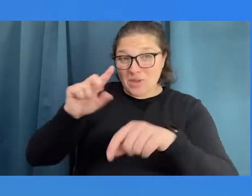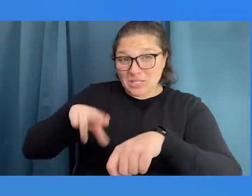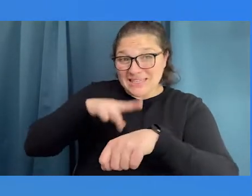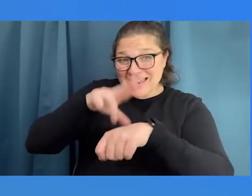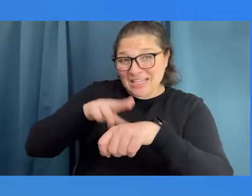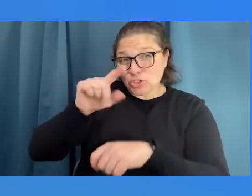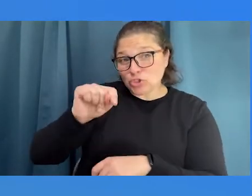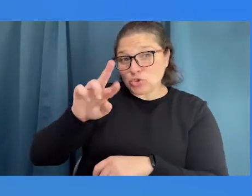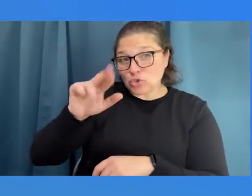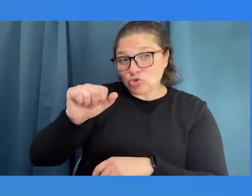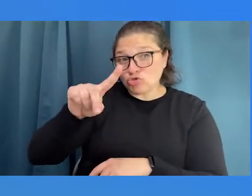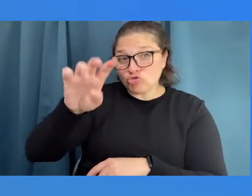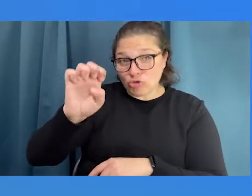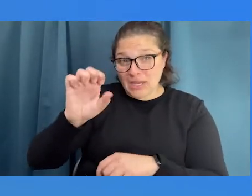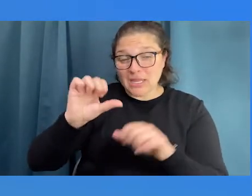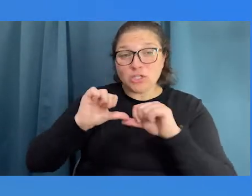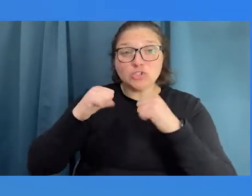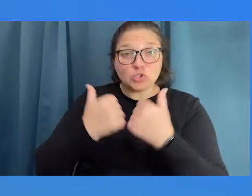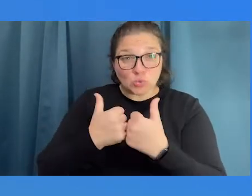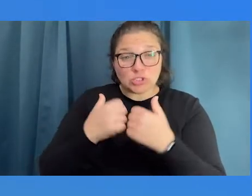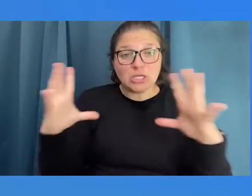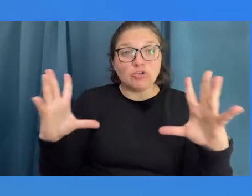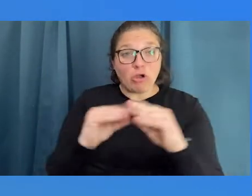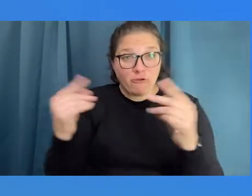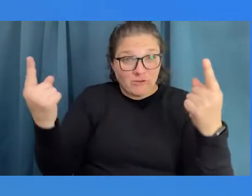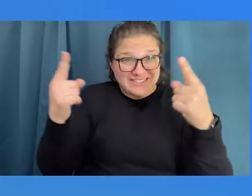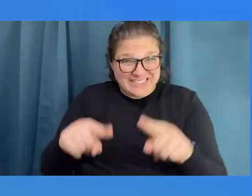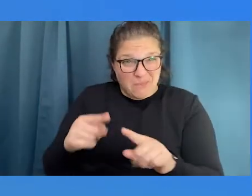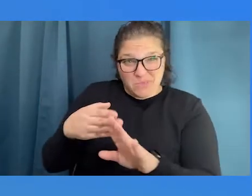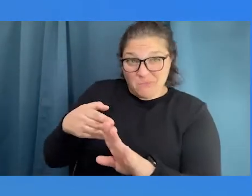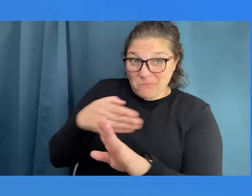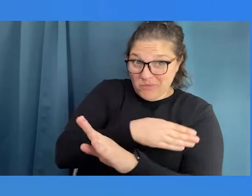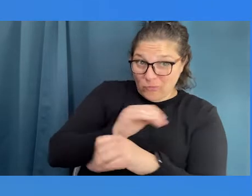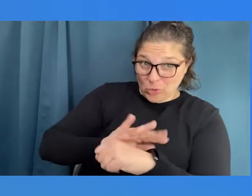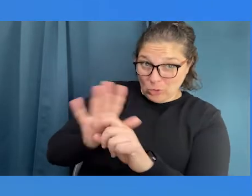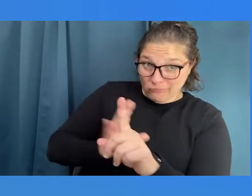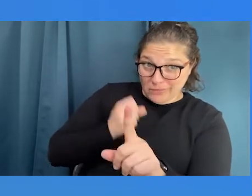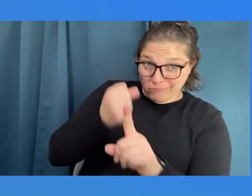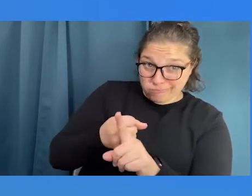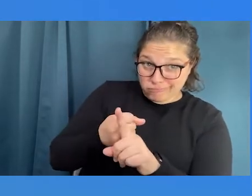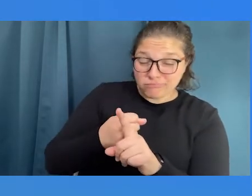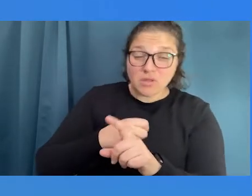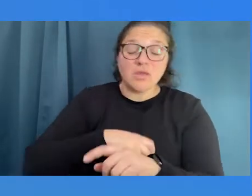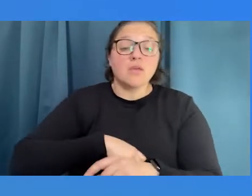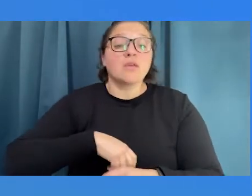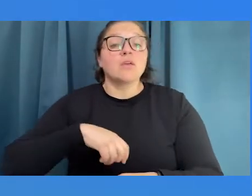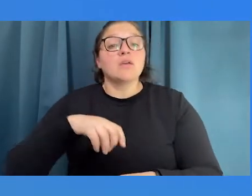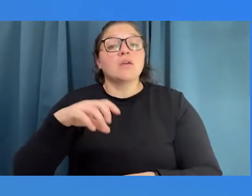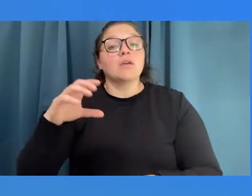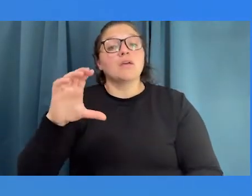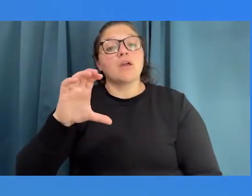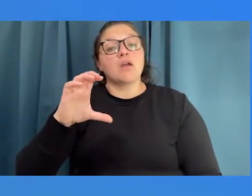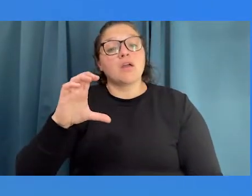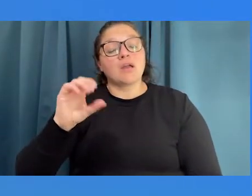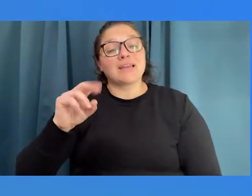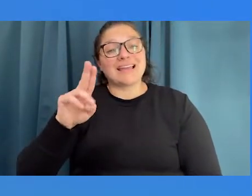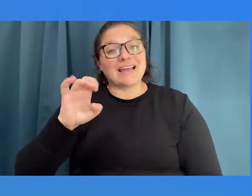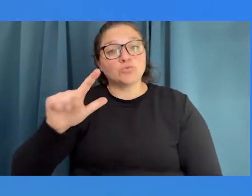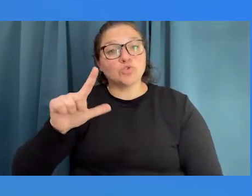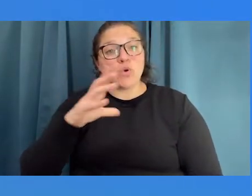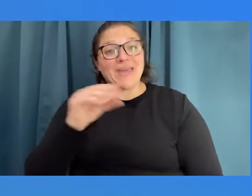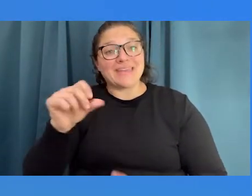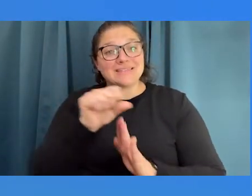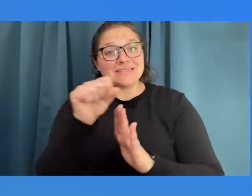National Trade Association conference in person before the pandemic, the Council on State Administrators for